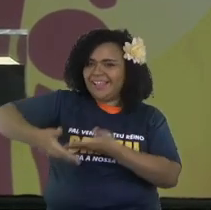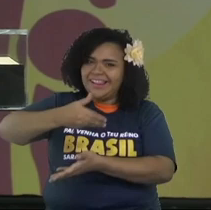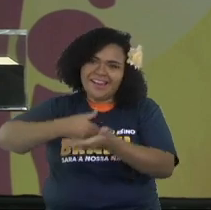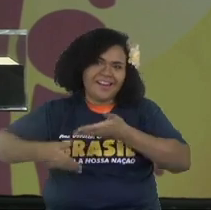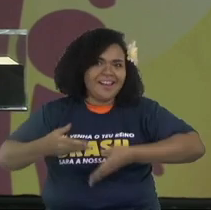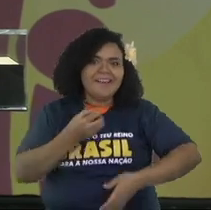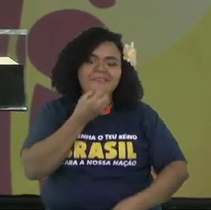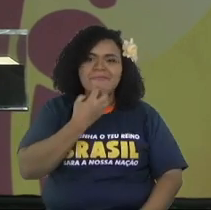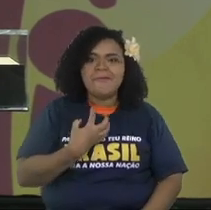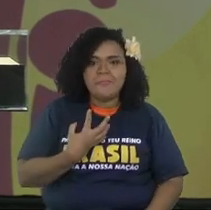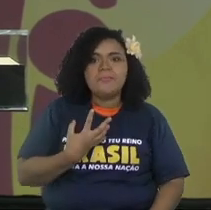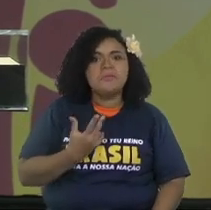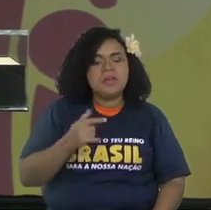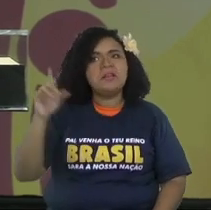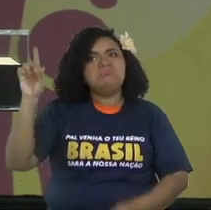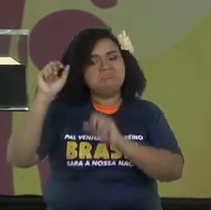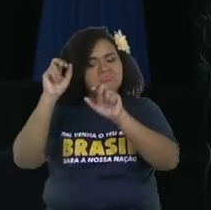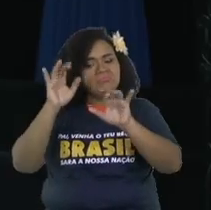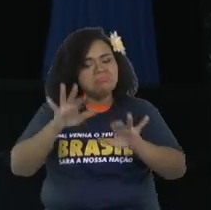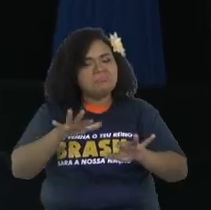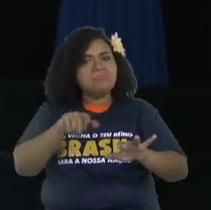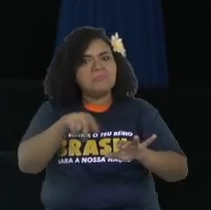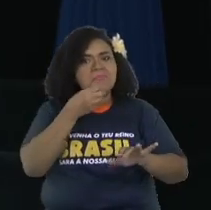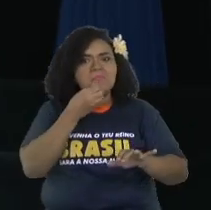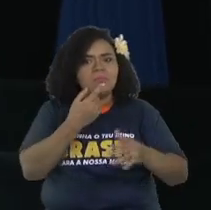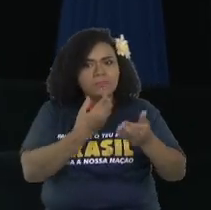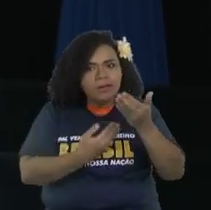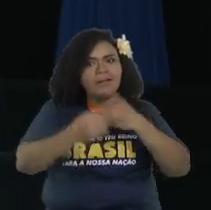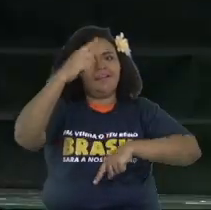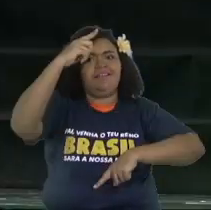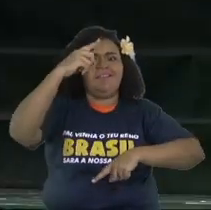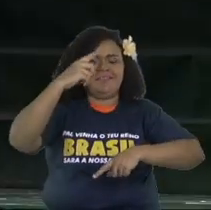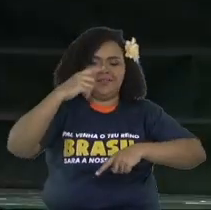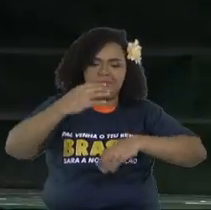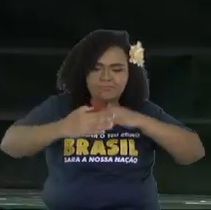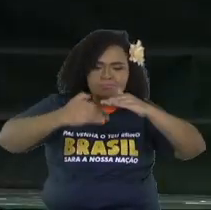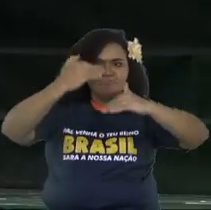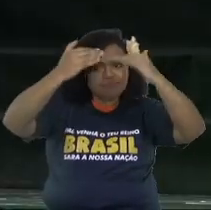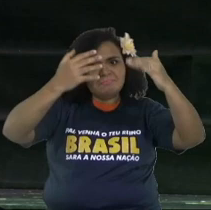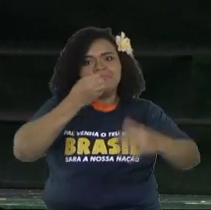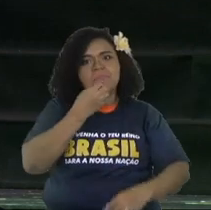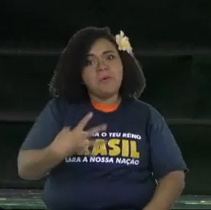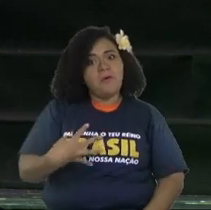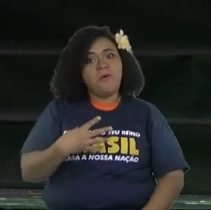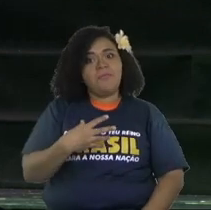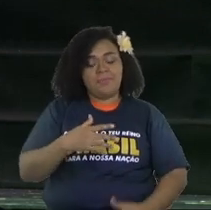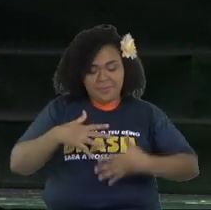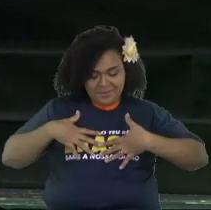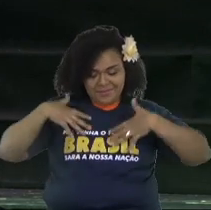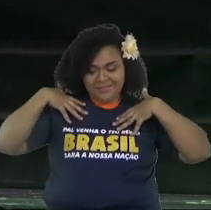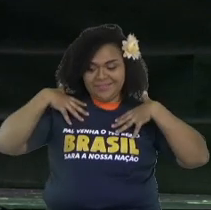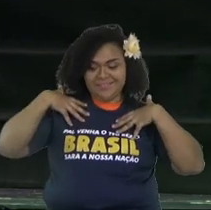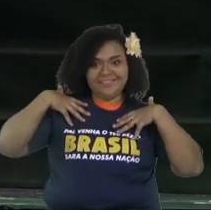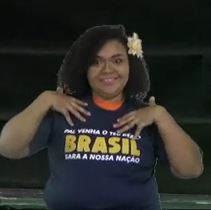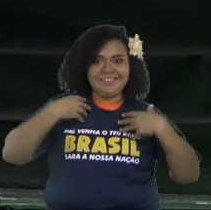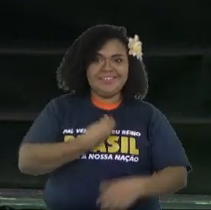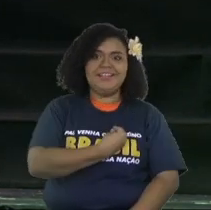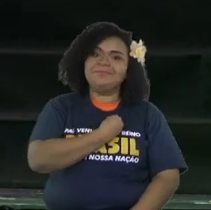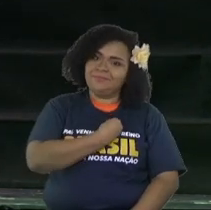He's under depression. under And her he talks about happiness. He talks about joy. You have joy in your life.